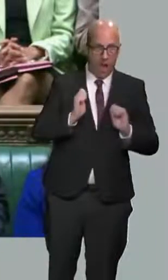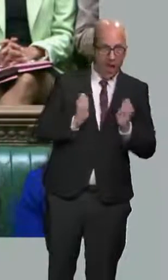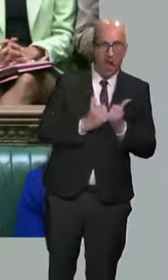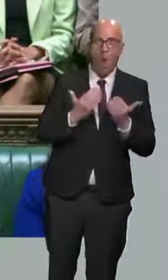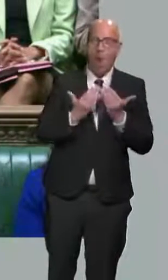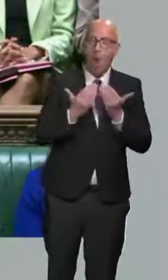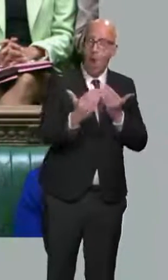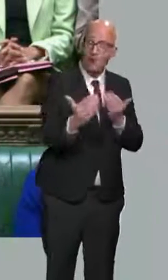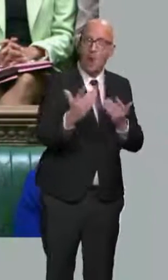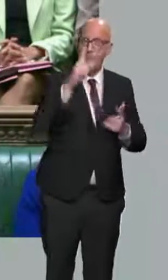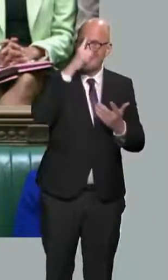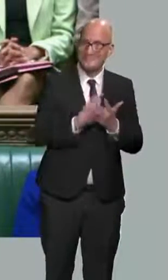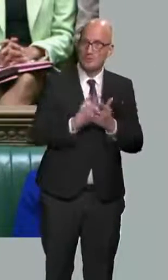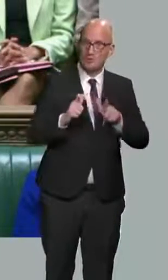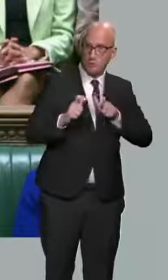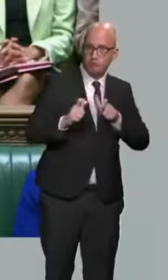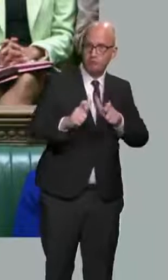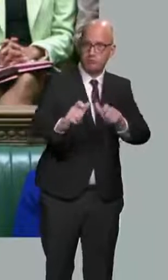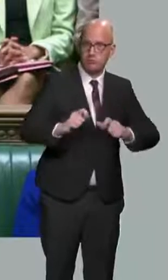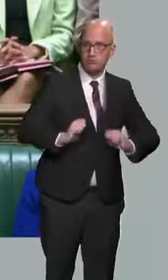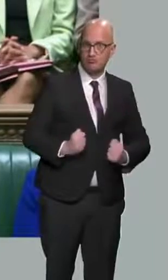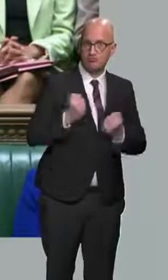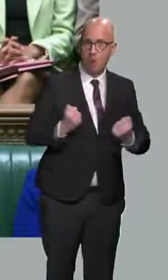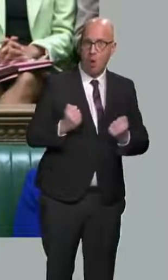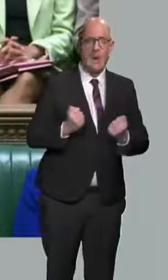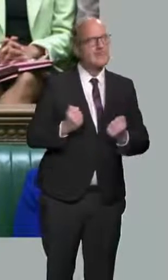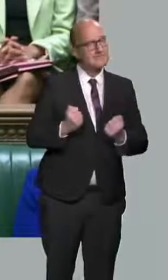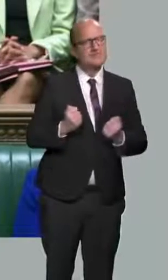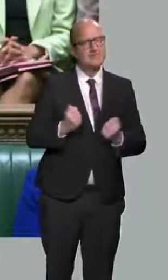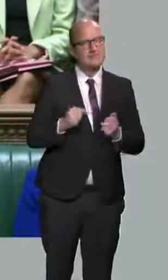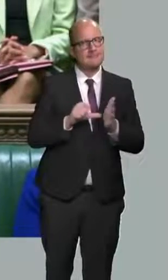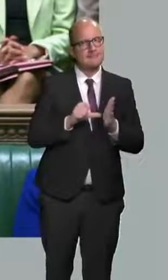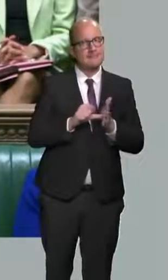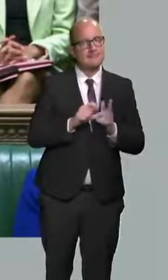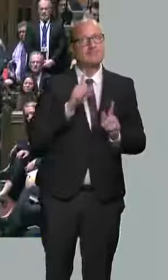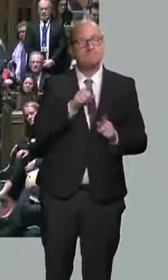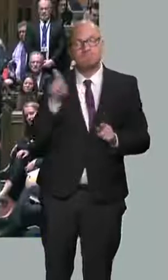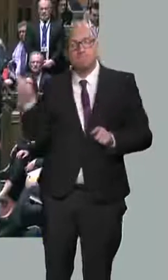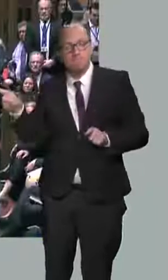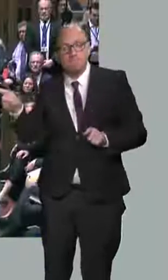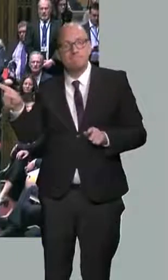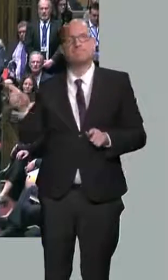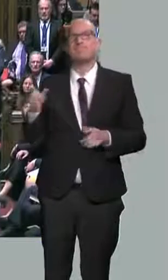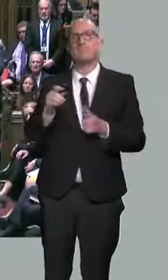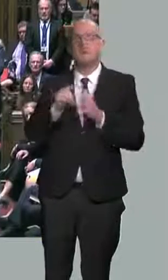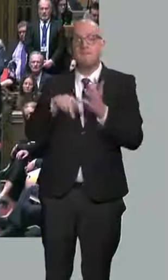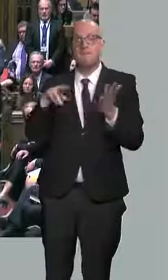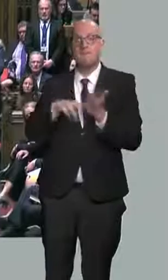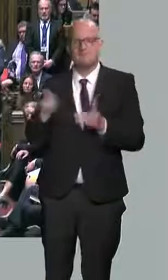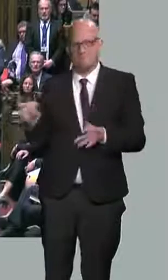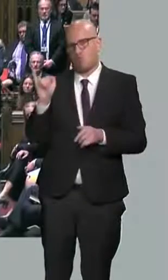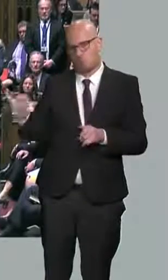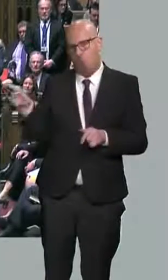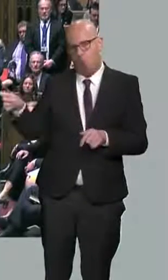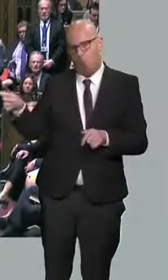our economies. Mr Speaker, this calculation is mistaken. What the